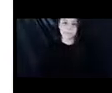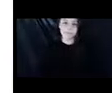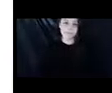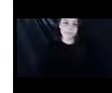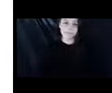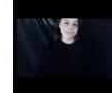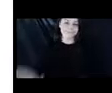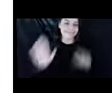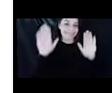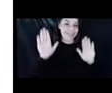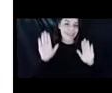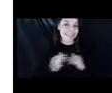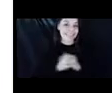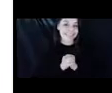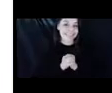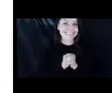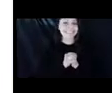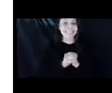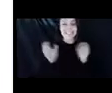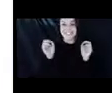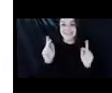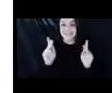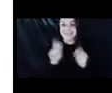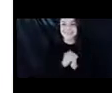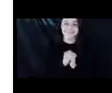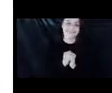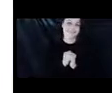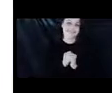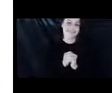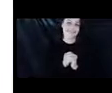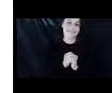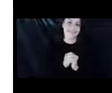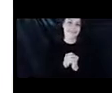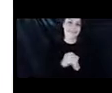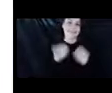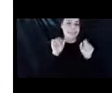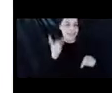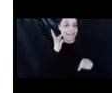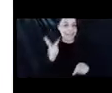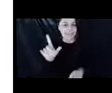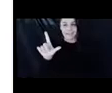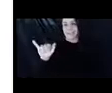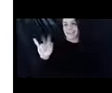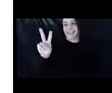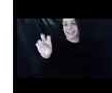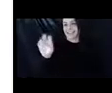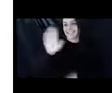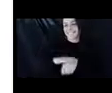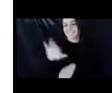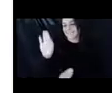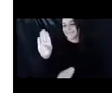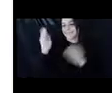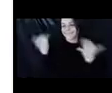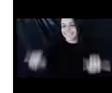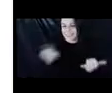Great. Okay, so I can see that we are live on Facebook now. Sorry